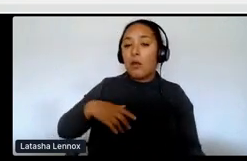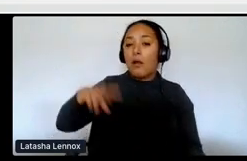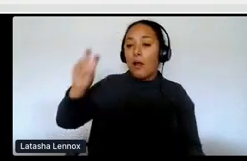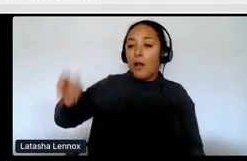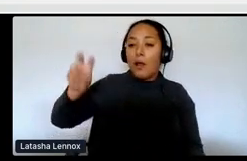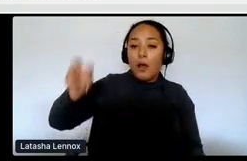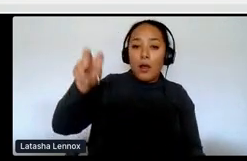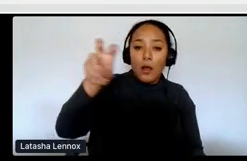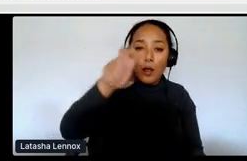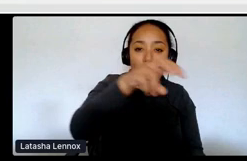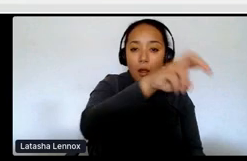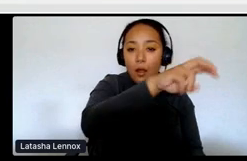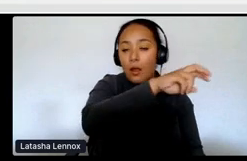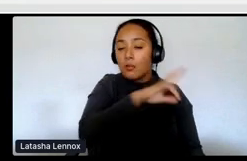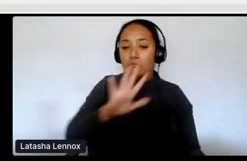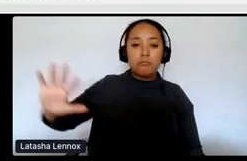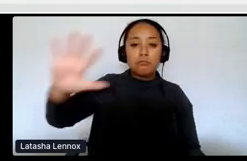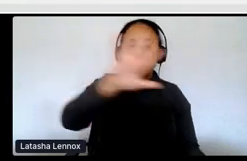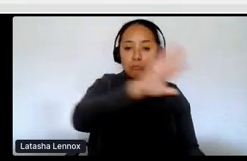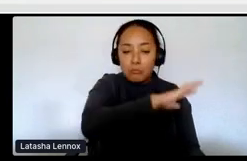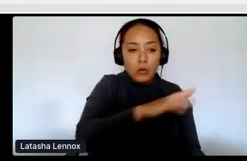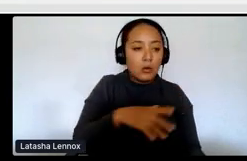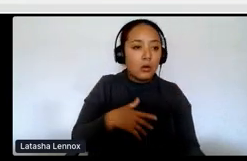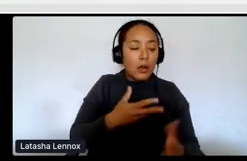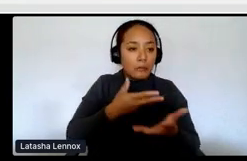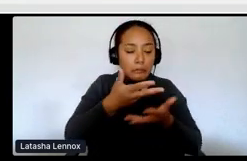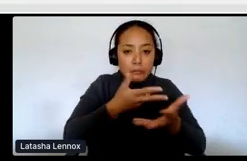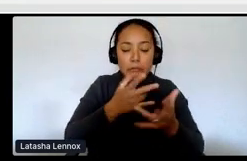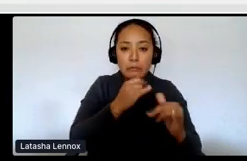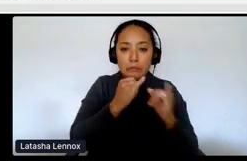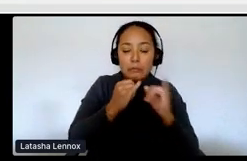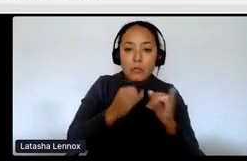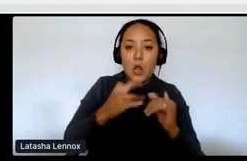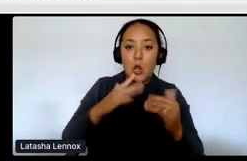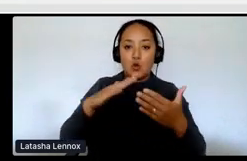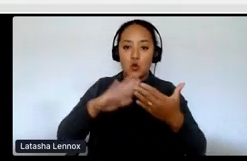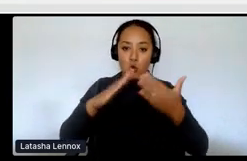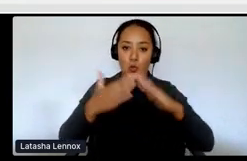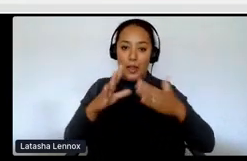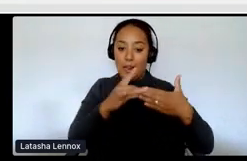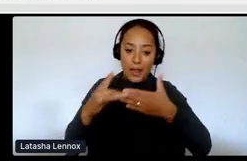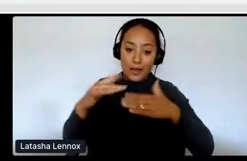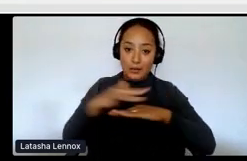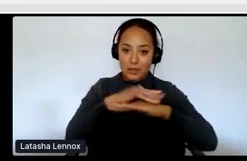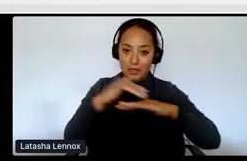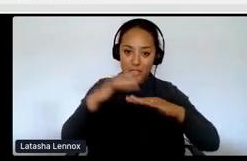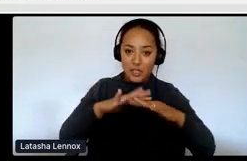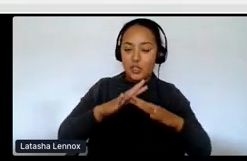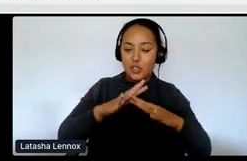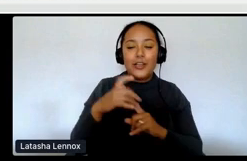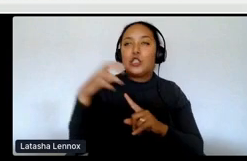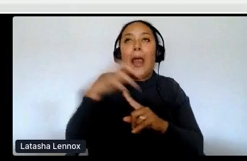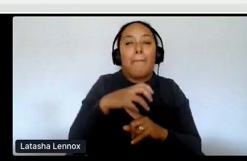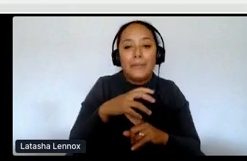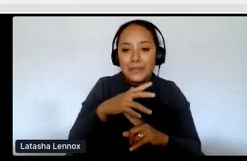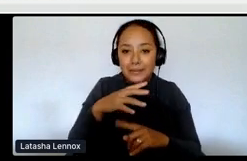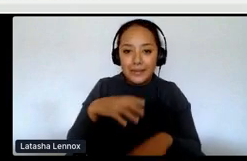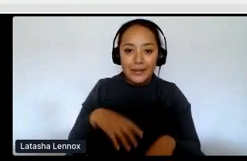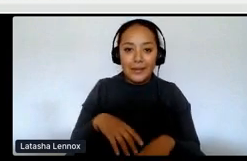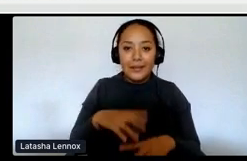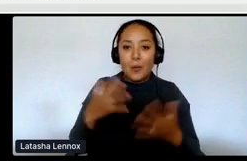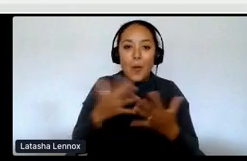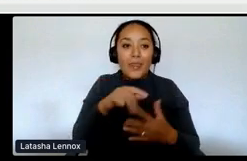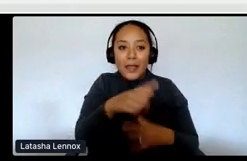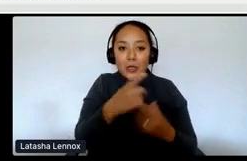community, um, led initiatives, um, with indigenous energy champions within their community building and bringing